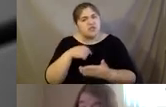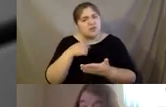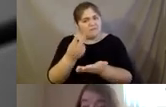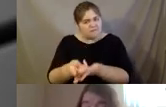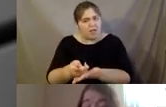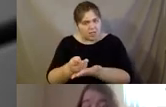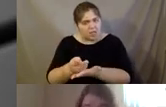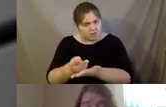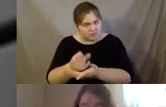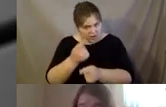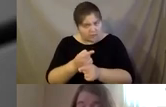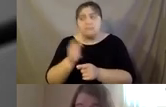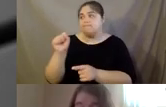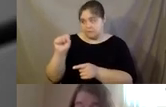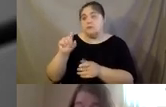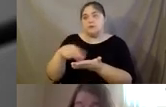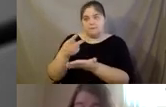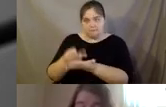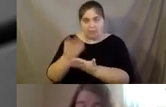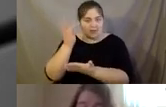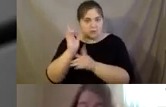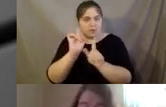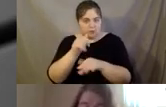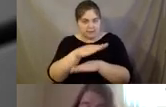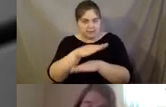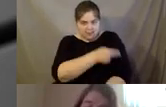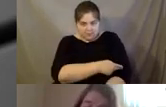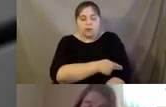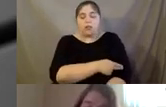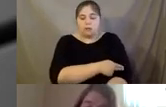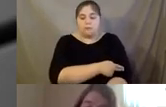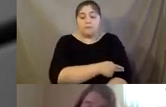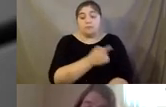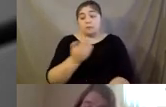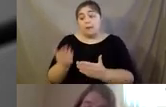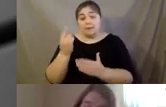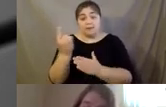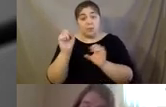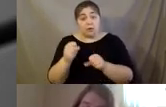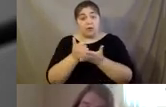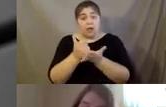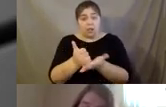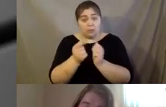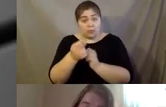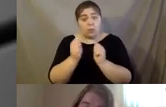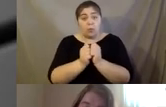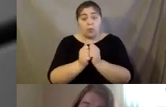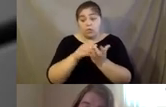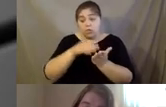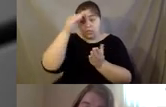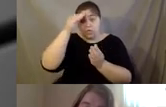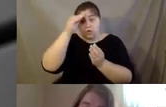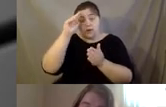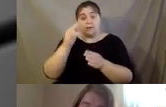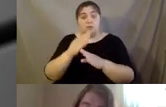eventually did her in the hospital initially. So someone could help her with, um, learning the falls